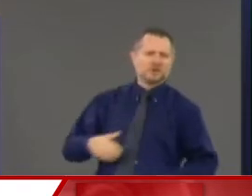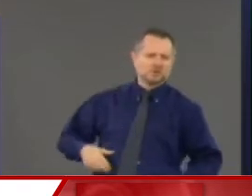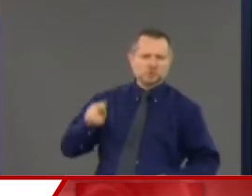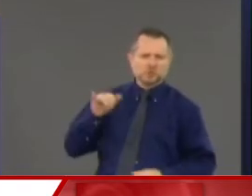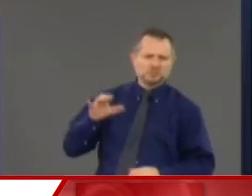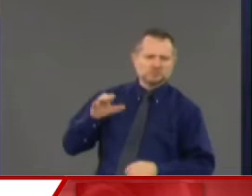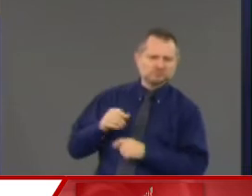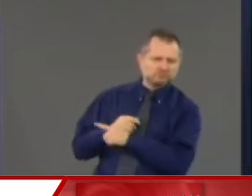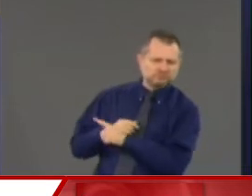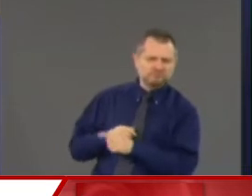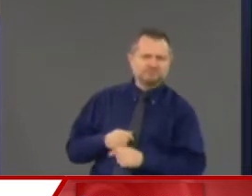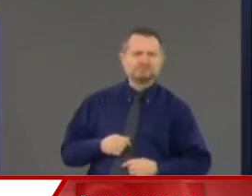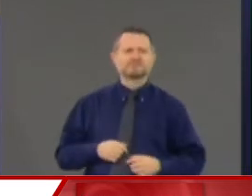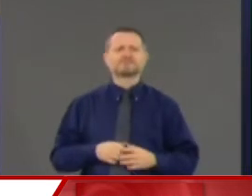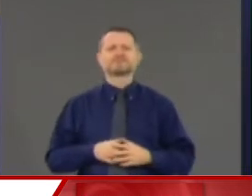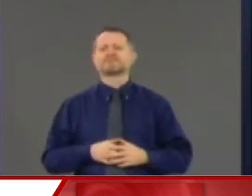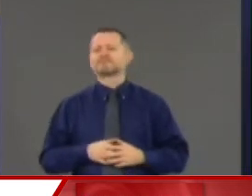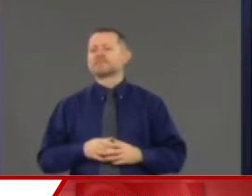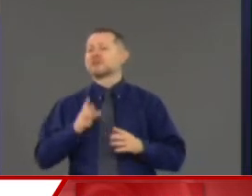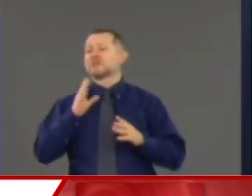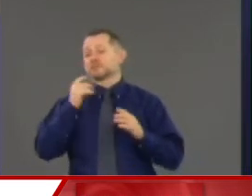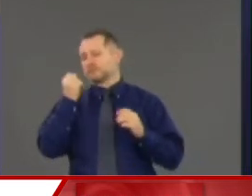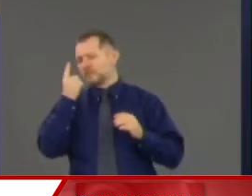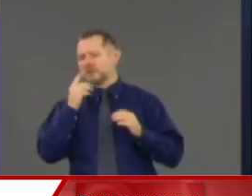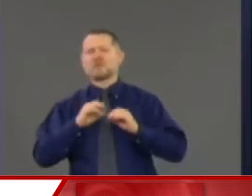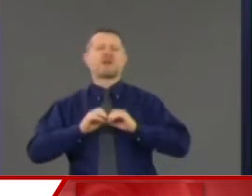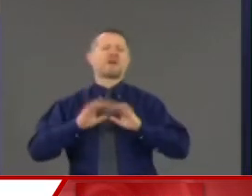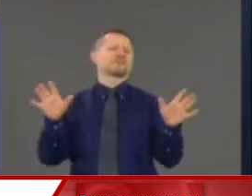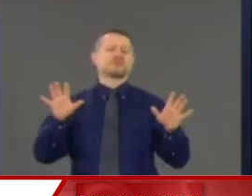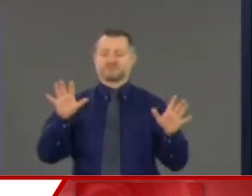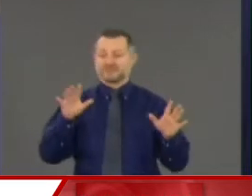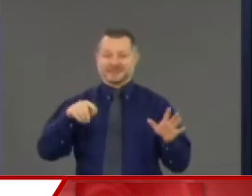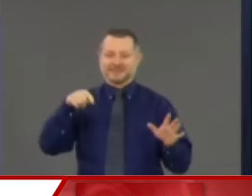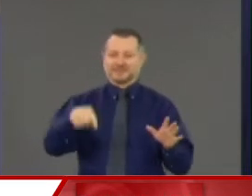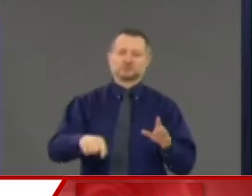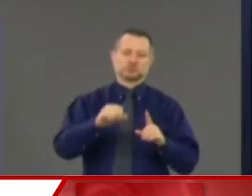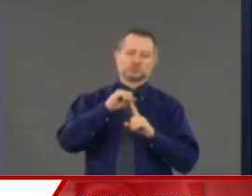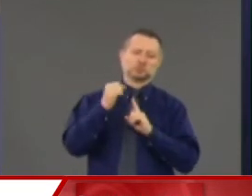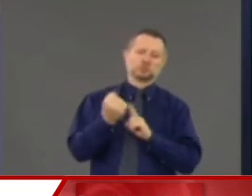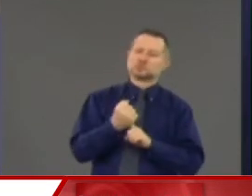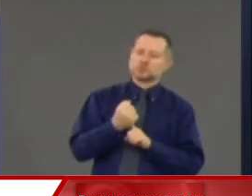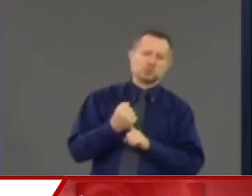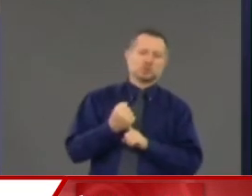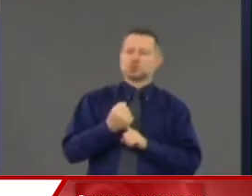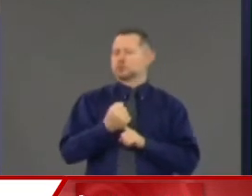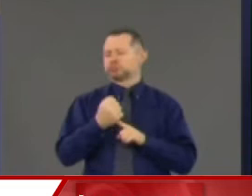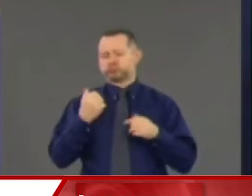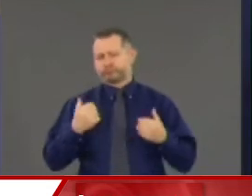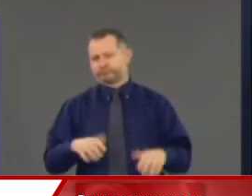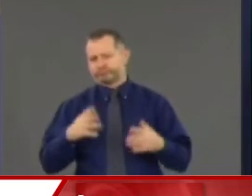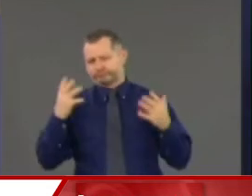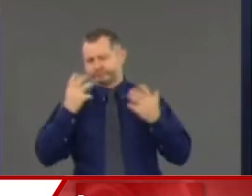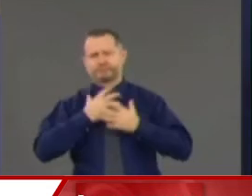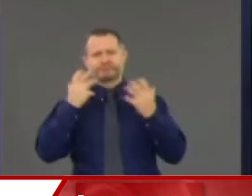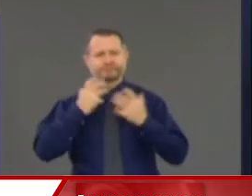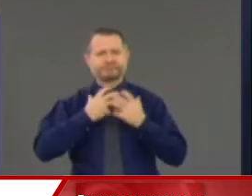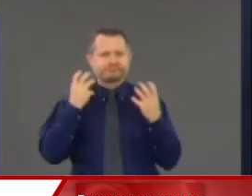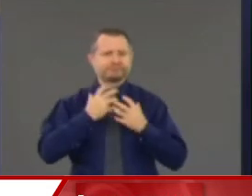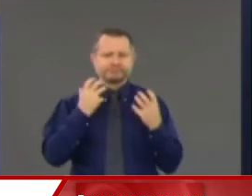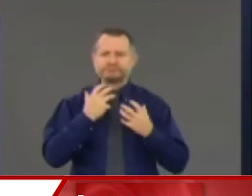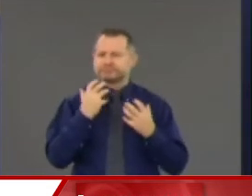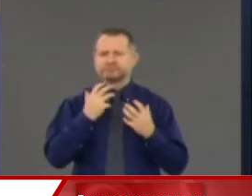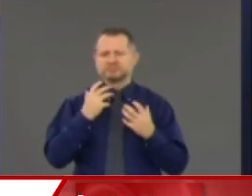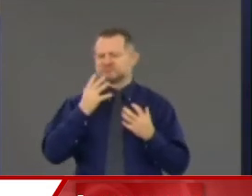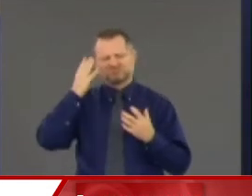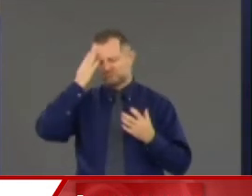But there's no doubt that this situation has done a lot of damage on a lot of levels and